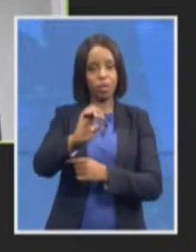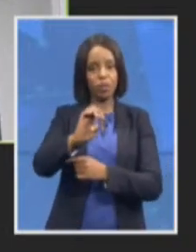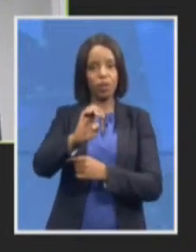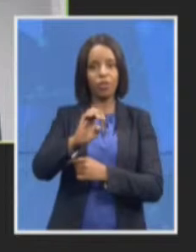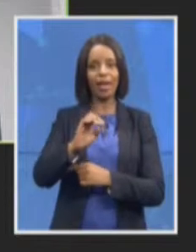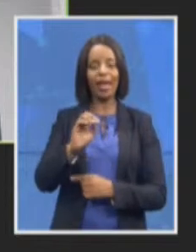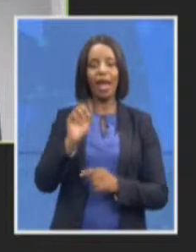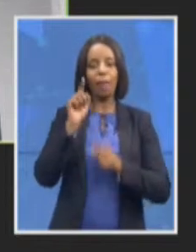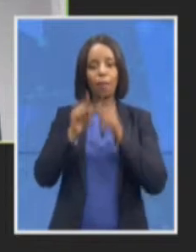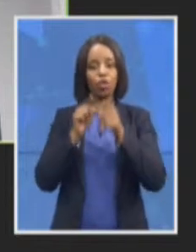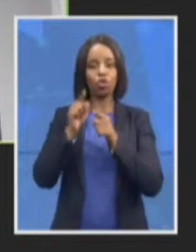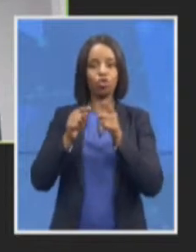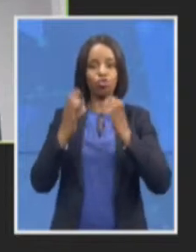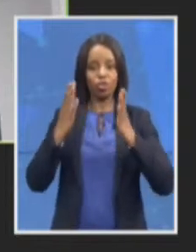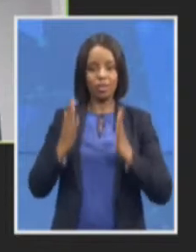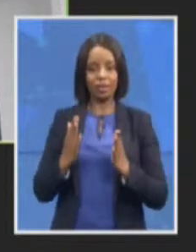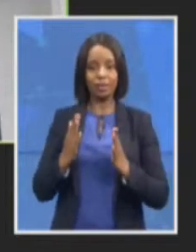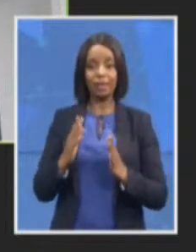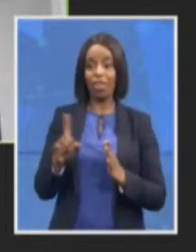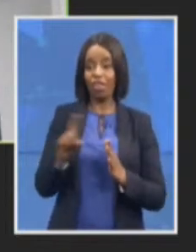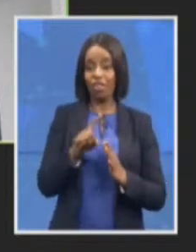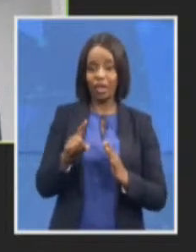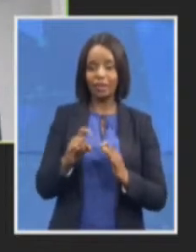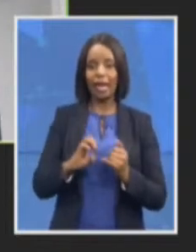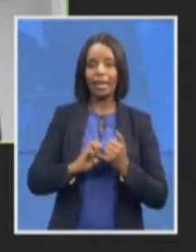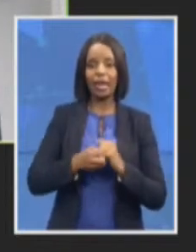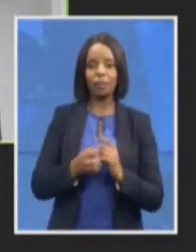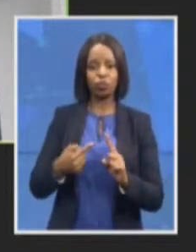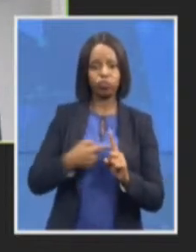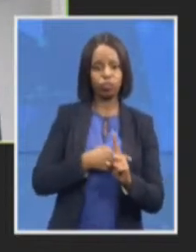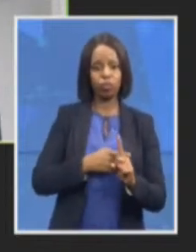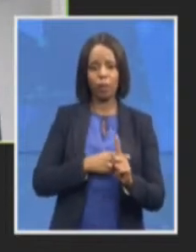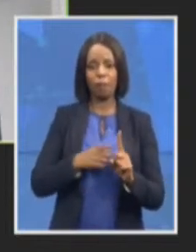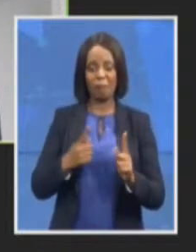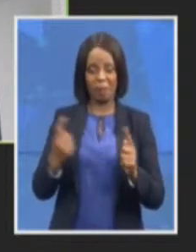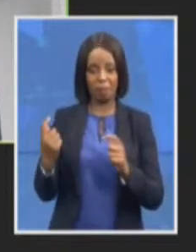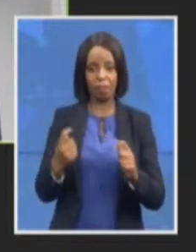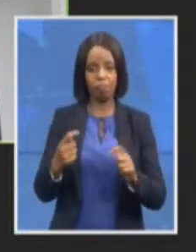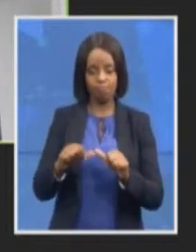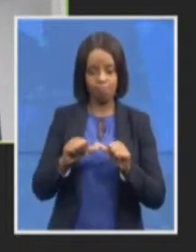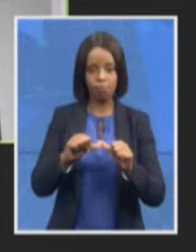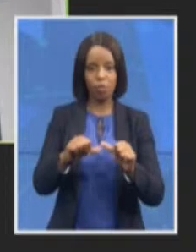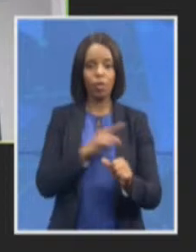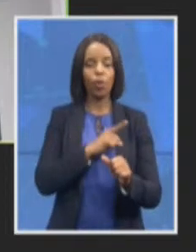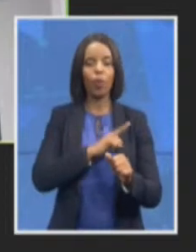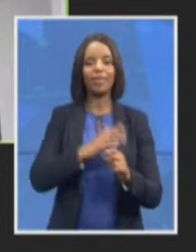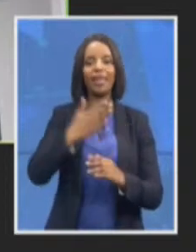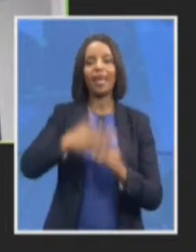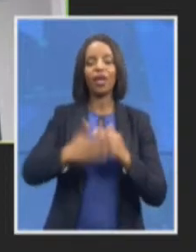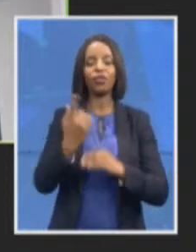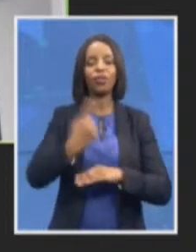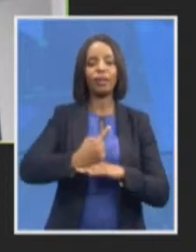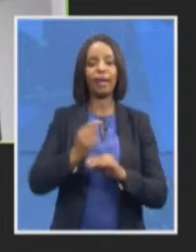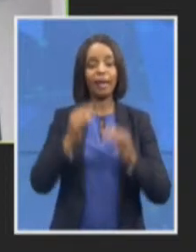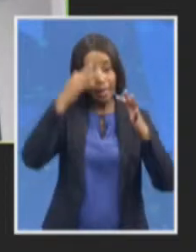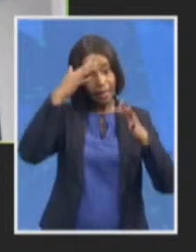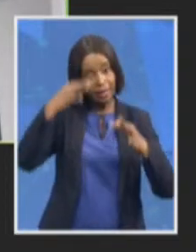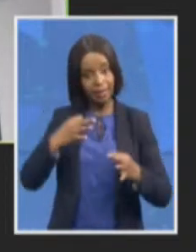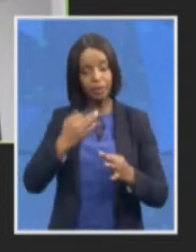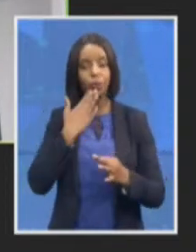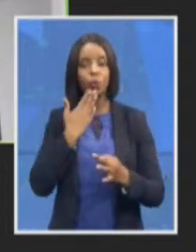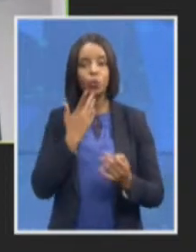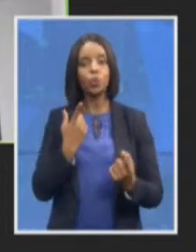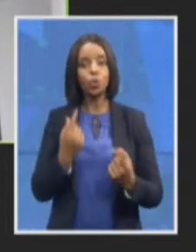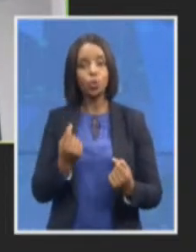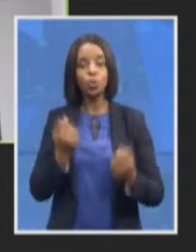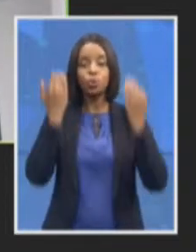of the day they are decisions that are made by judges and magistrates and so you know and there's nothing we can do